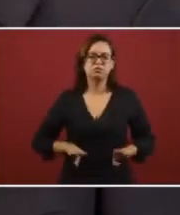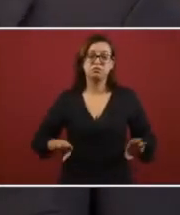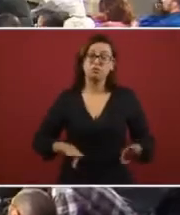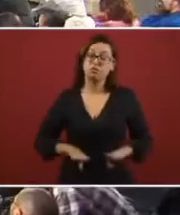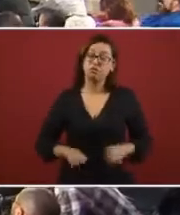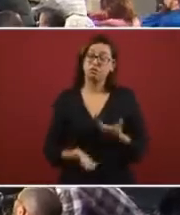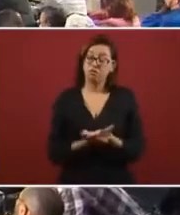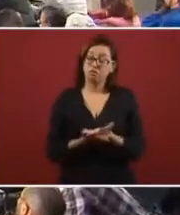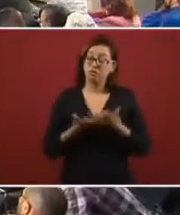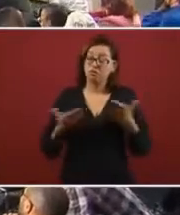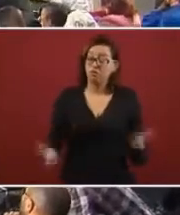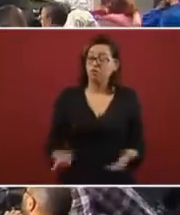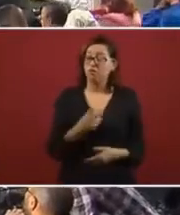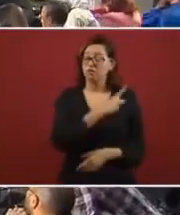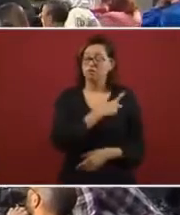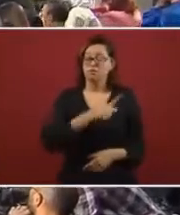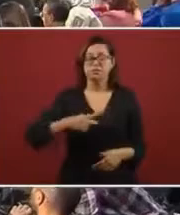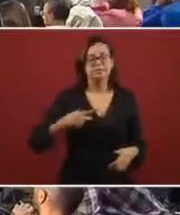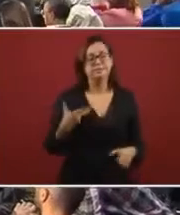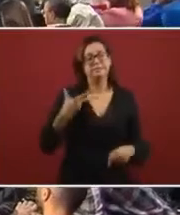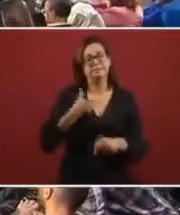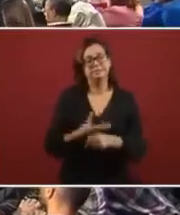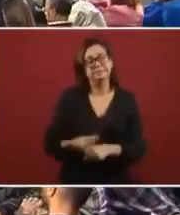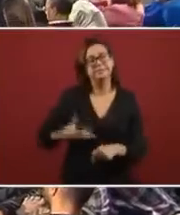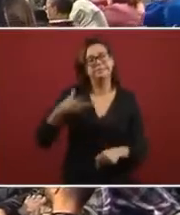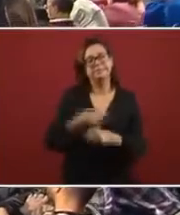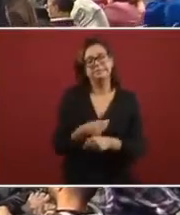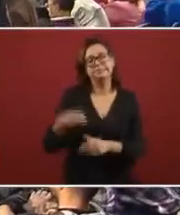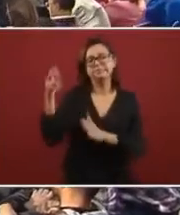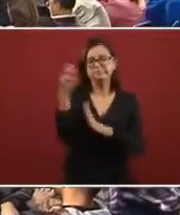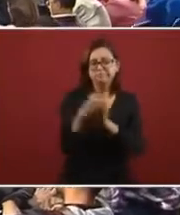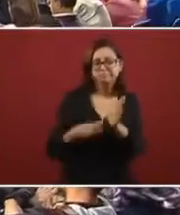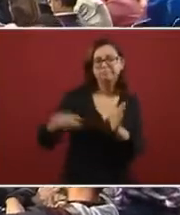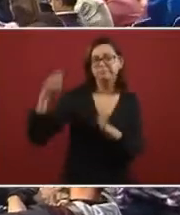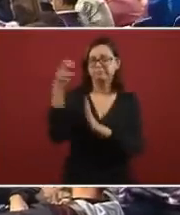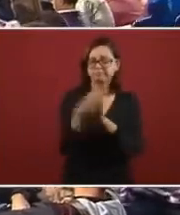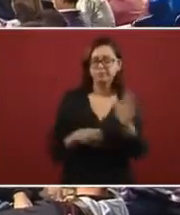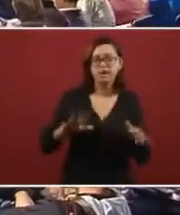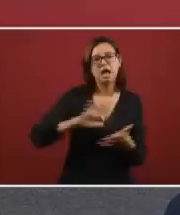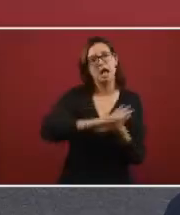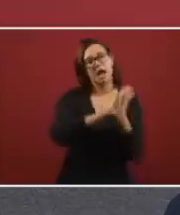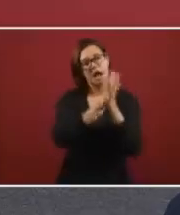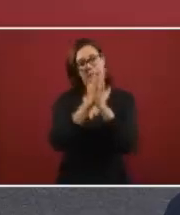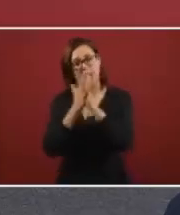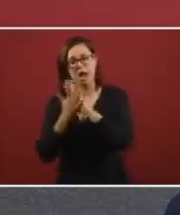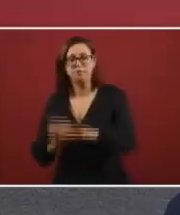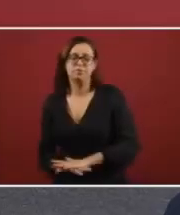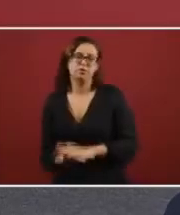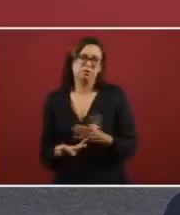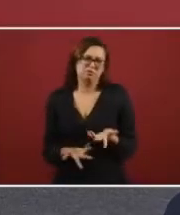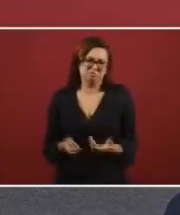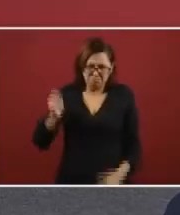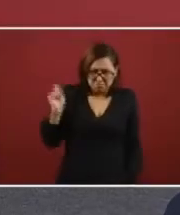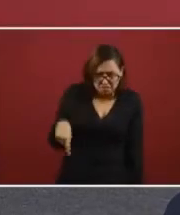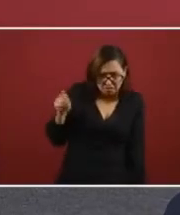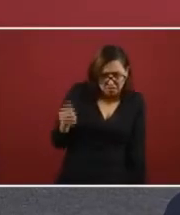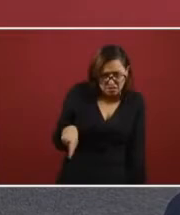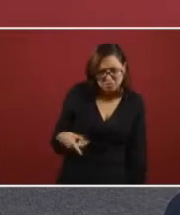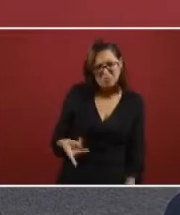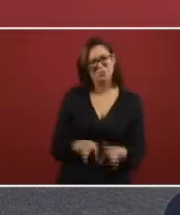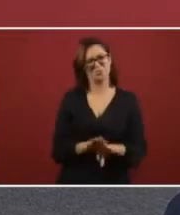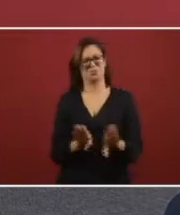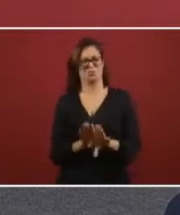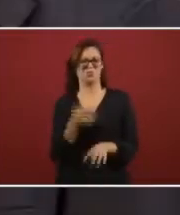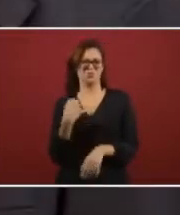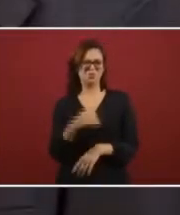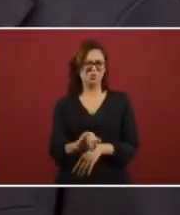And that's what we need to attend to. That image needs to change. Because how are we going to go on